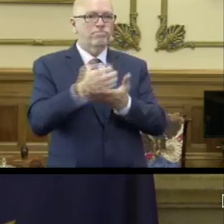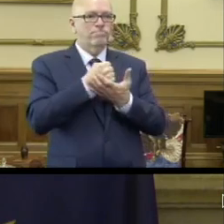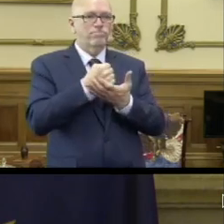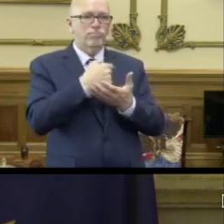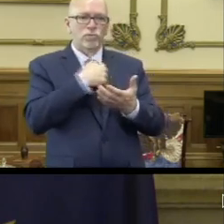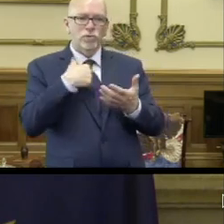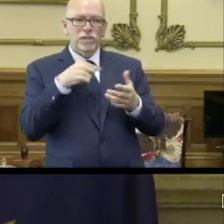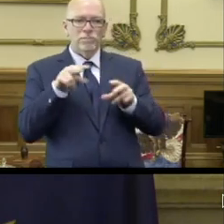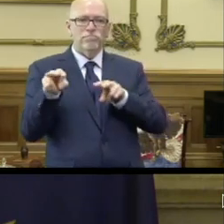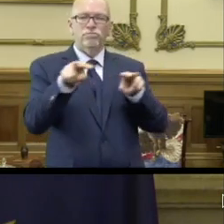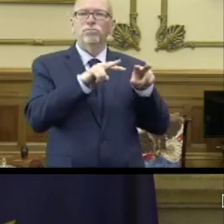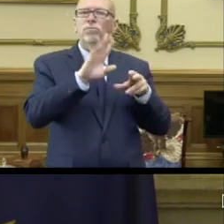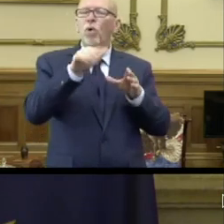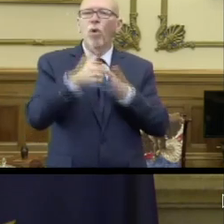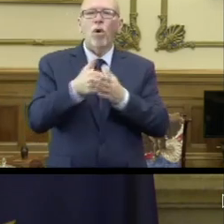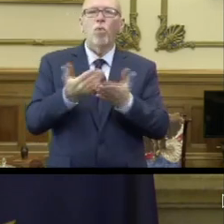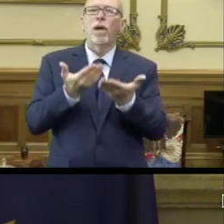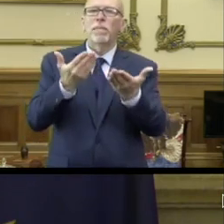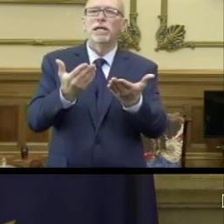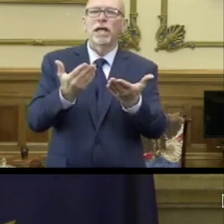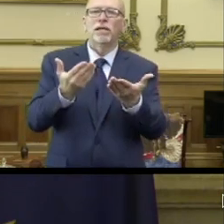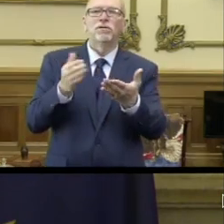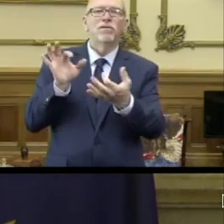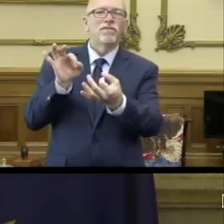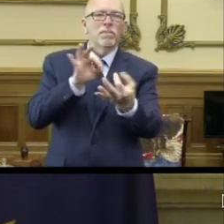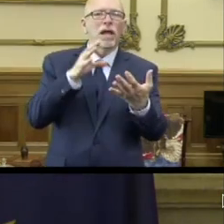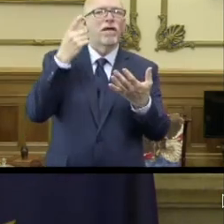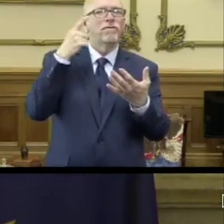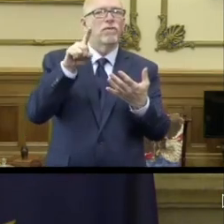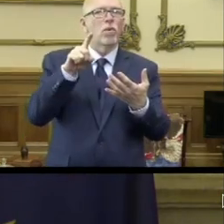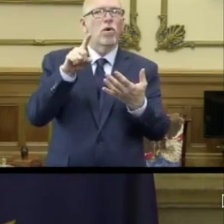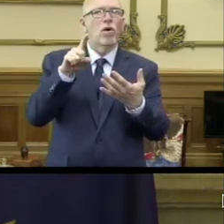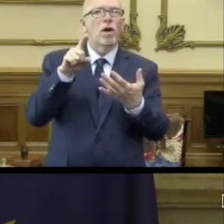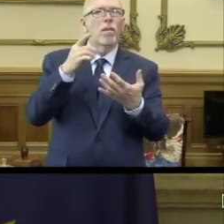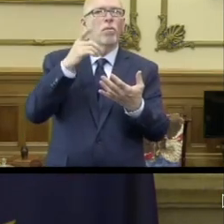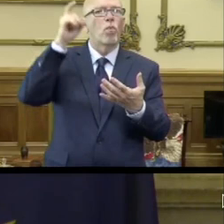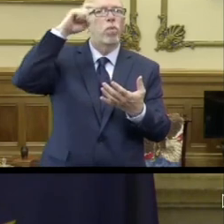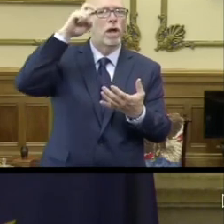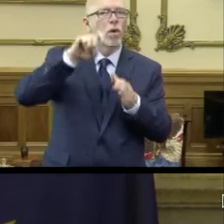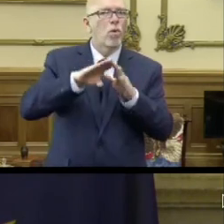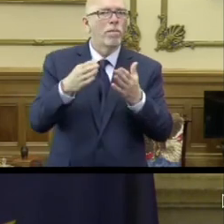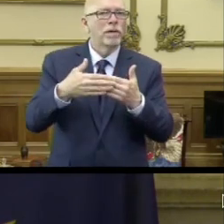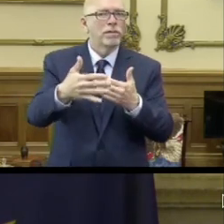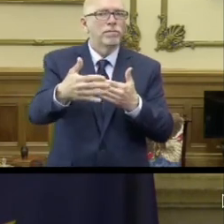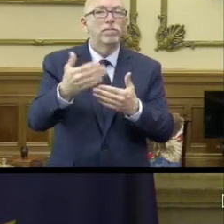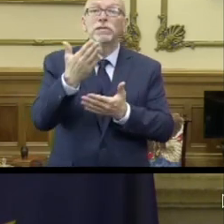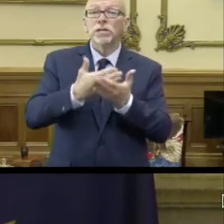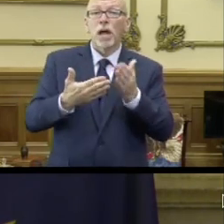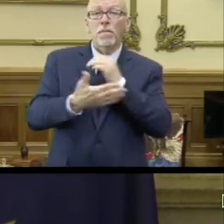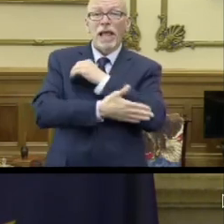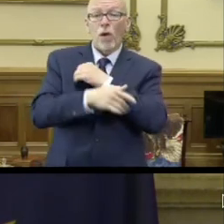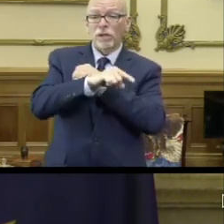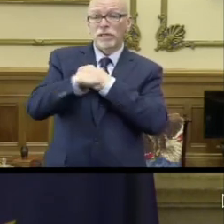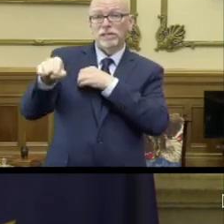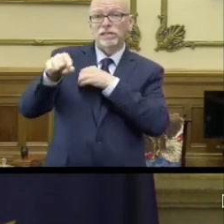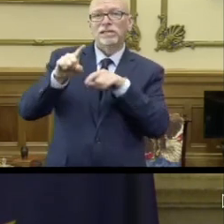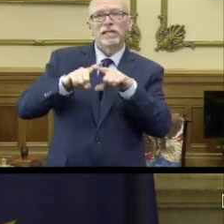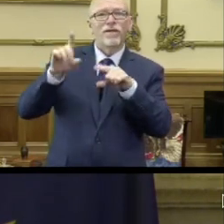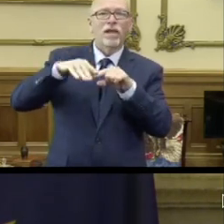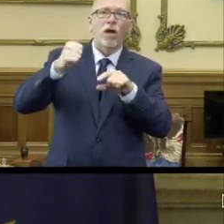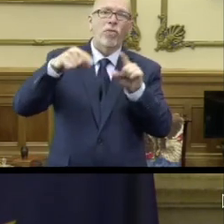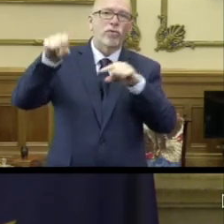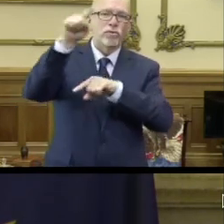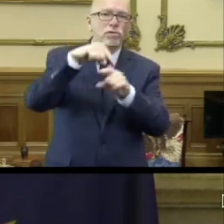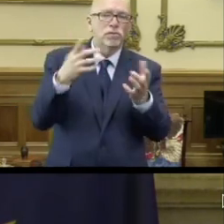on what all those recommendations were for a smart reopening, understanding that some counties in those areas are different than others.